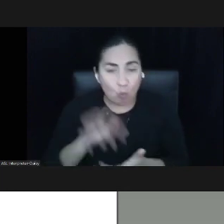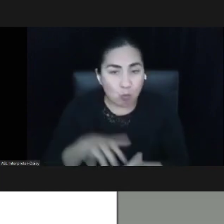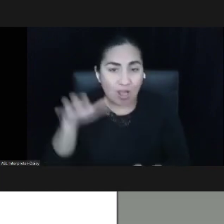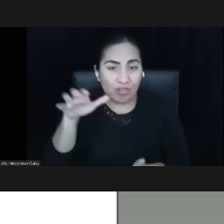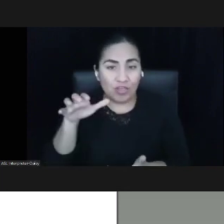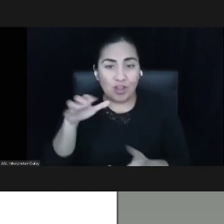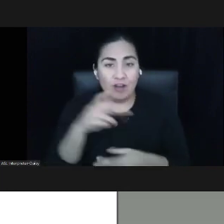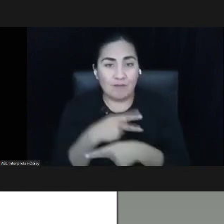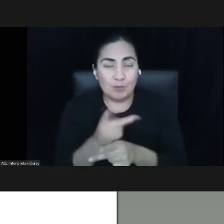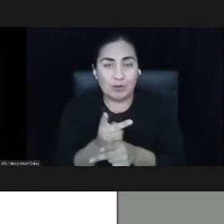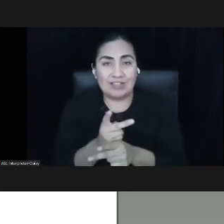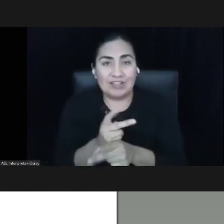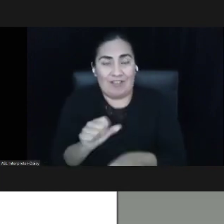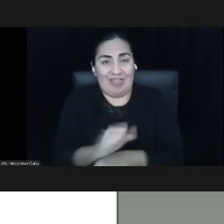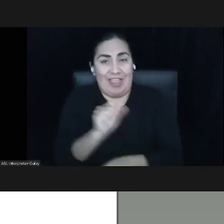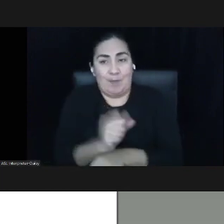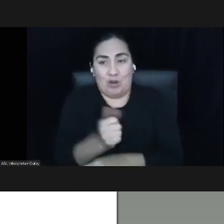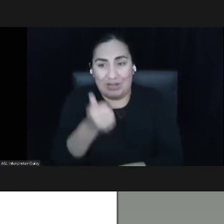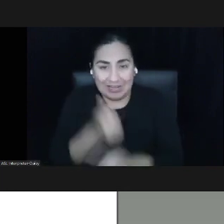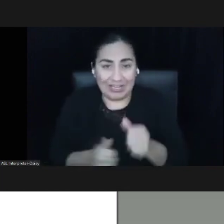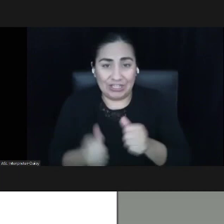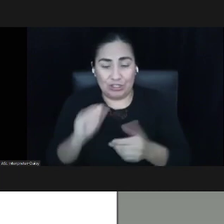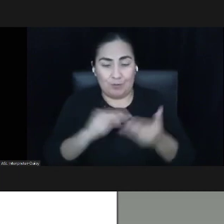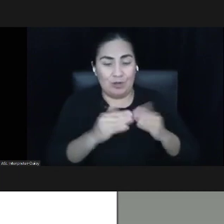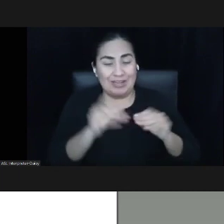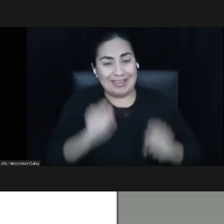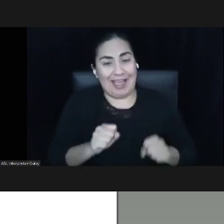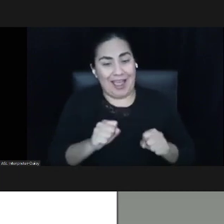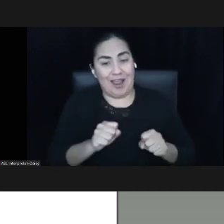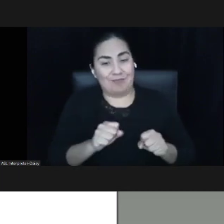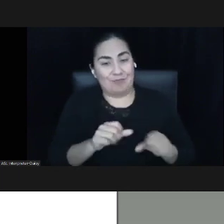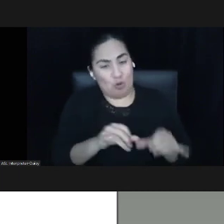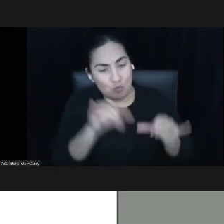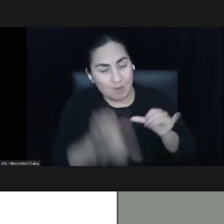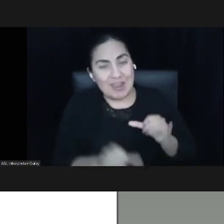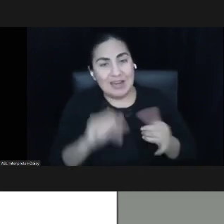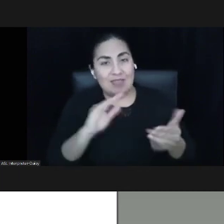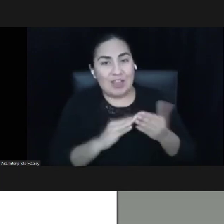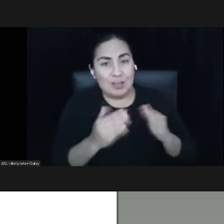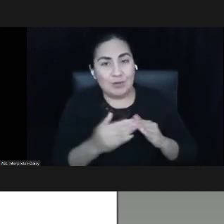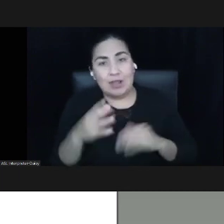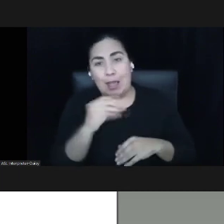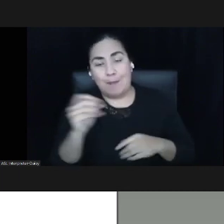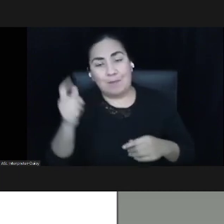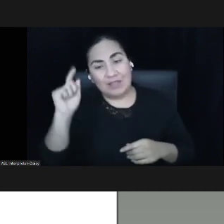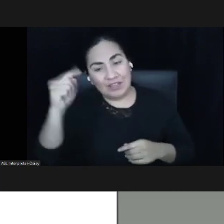productive labor of each community to remain in that community and be governed by deep democracy.